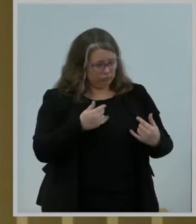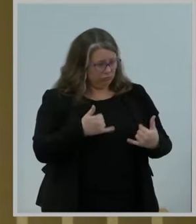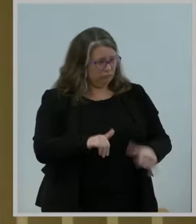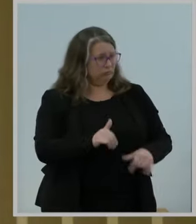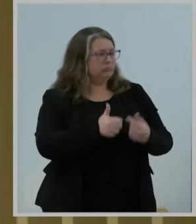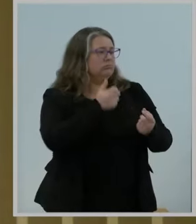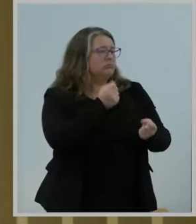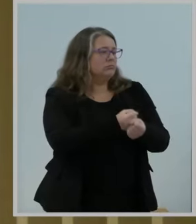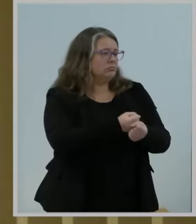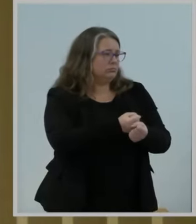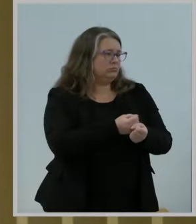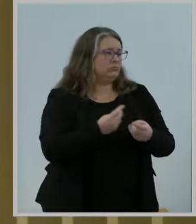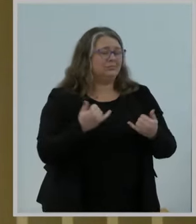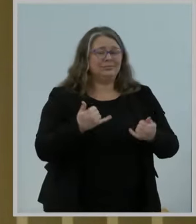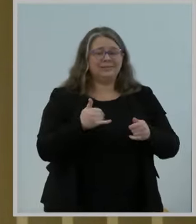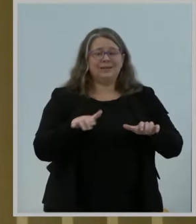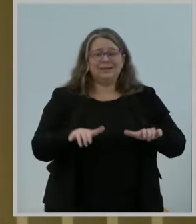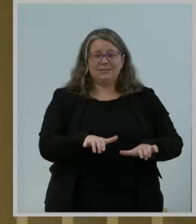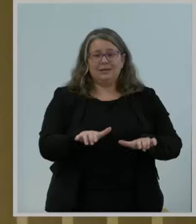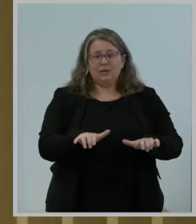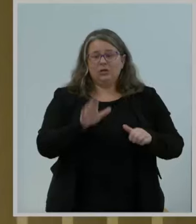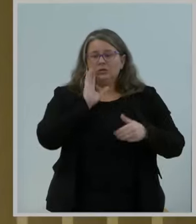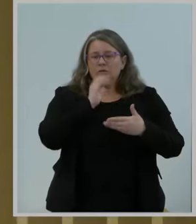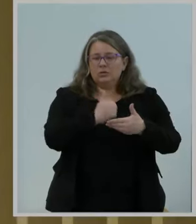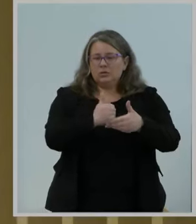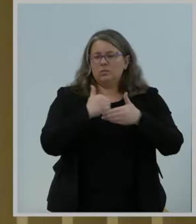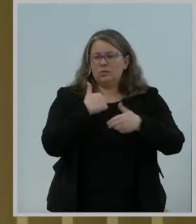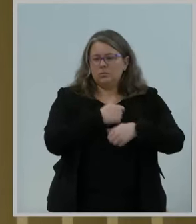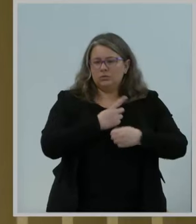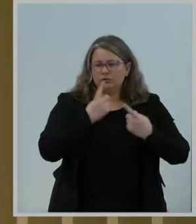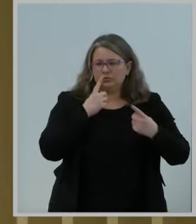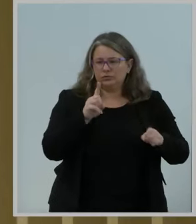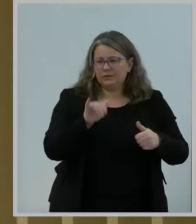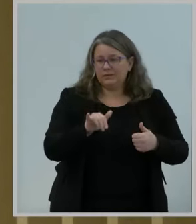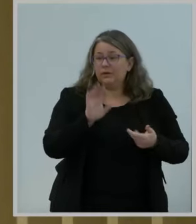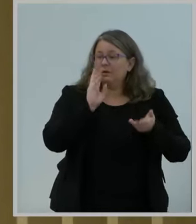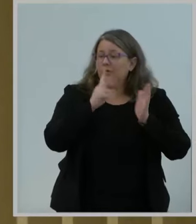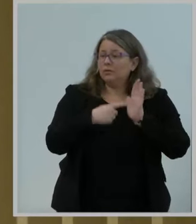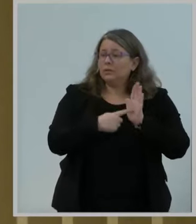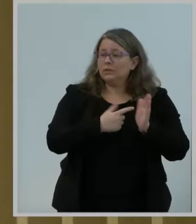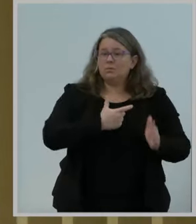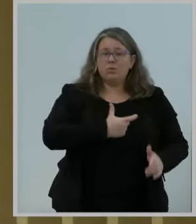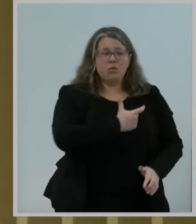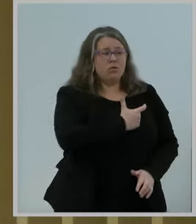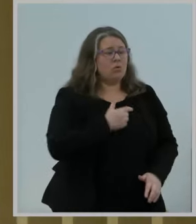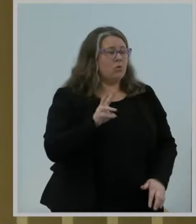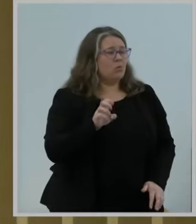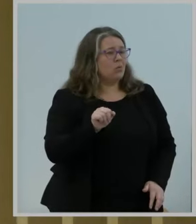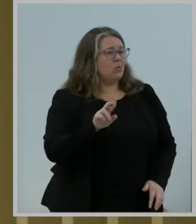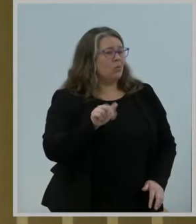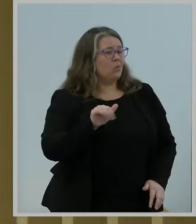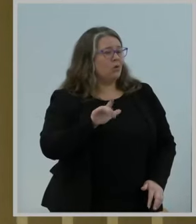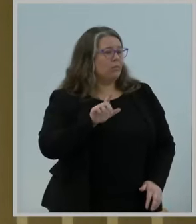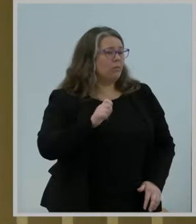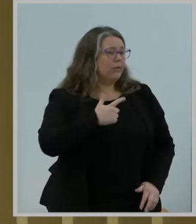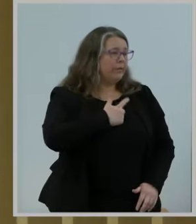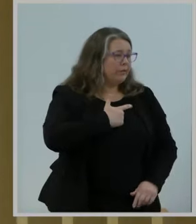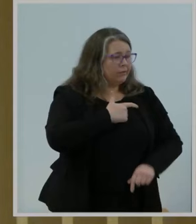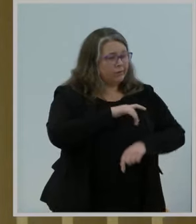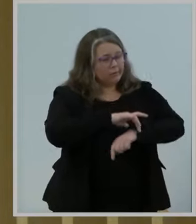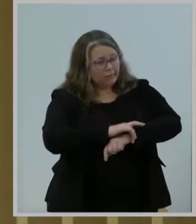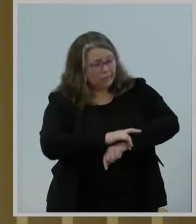achieving that. Wearable devices, for example, stand at the very leading edge of wireless innovation.